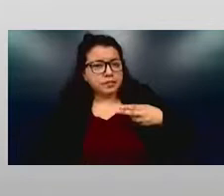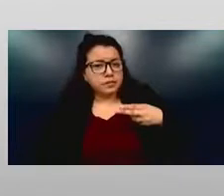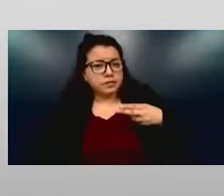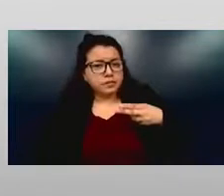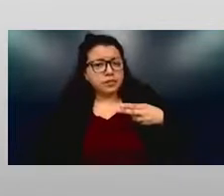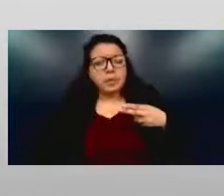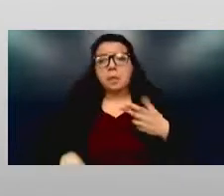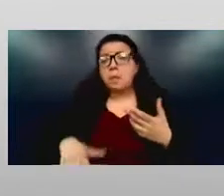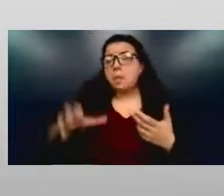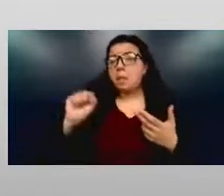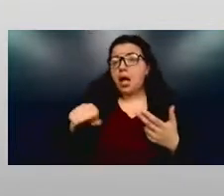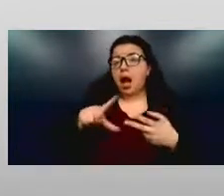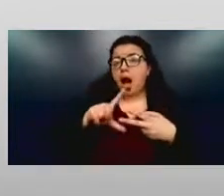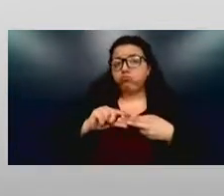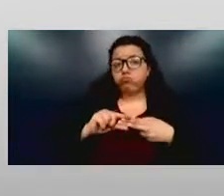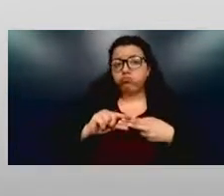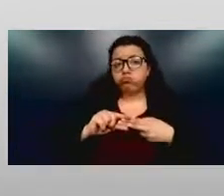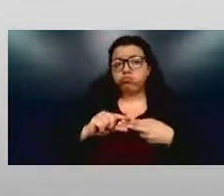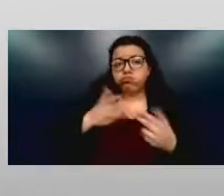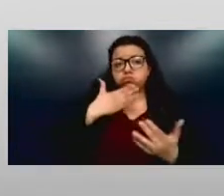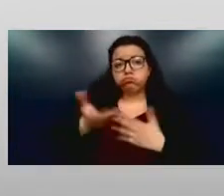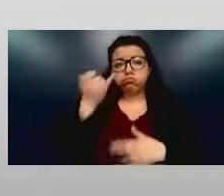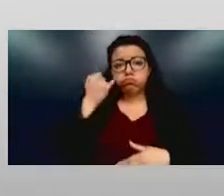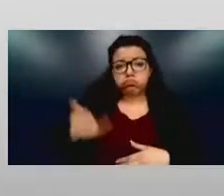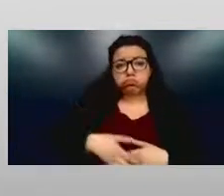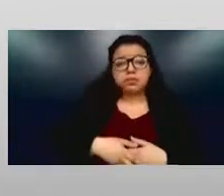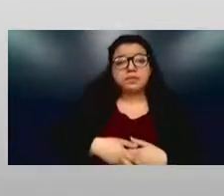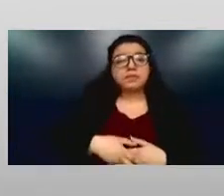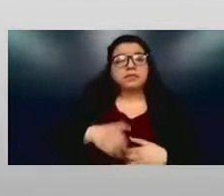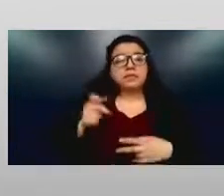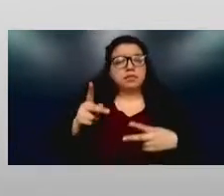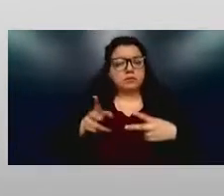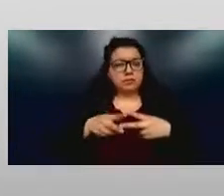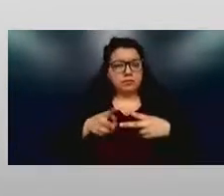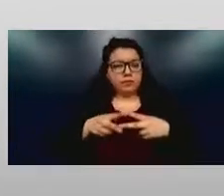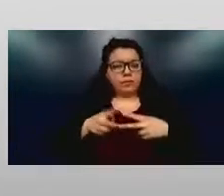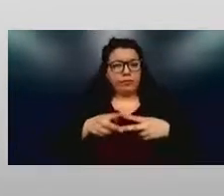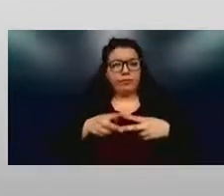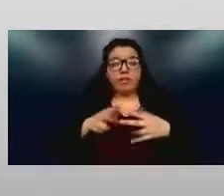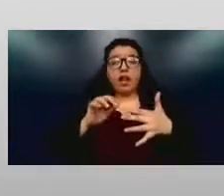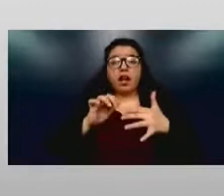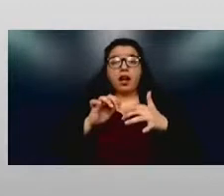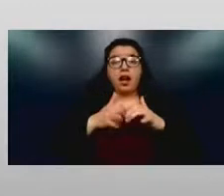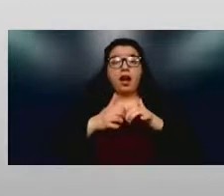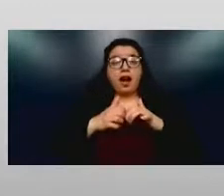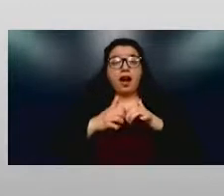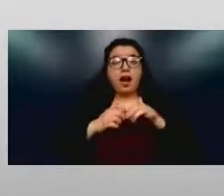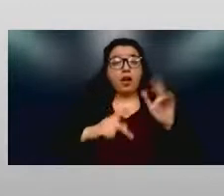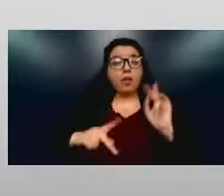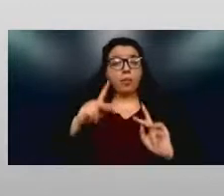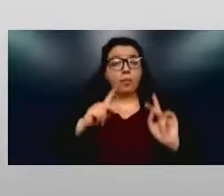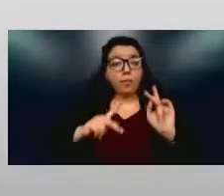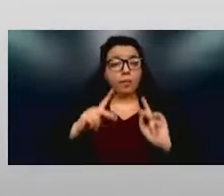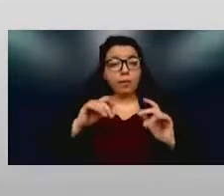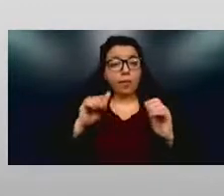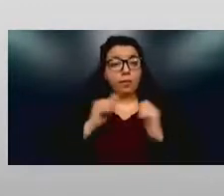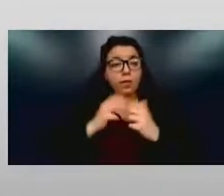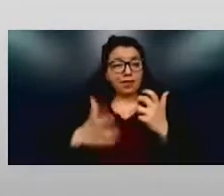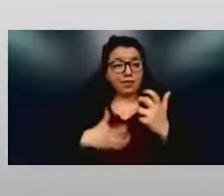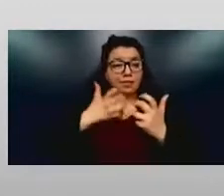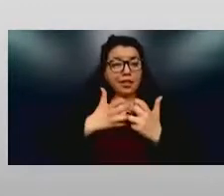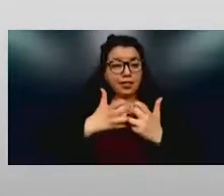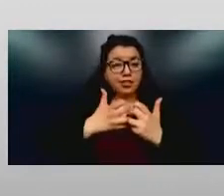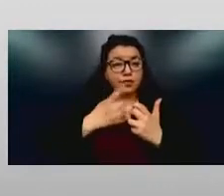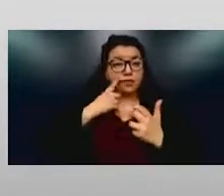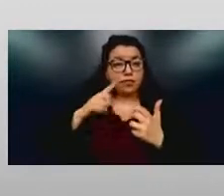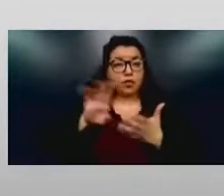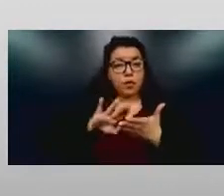Yeah, I think that would be a good idea. How can we support those with a combination of marginalized identities at a personal and